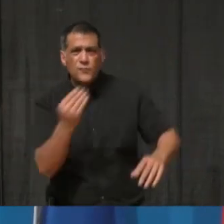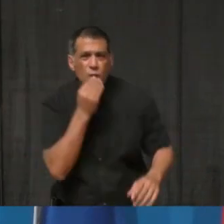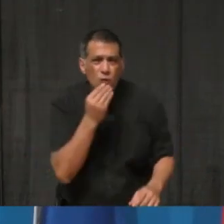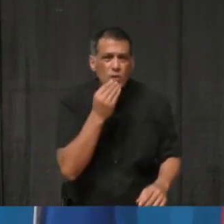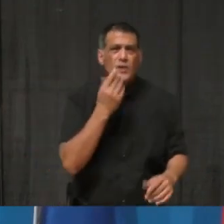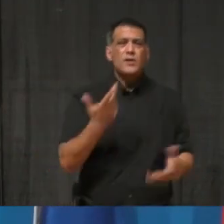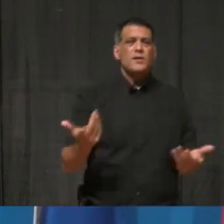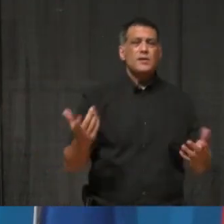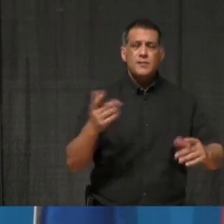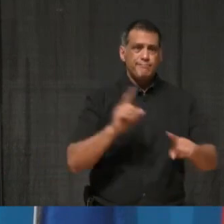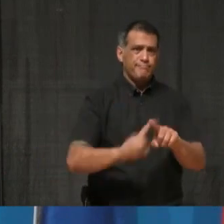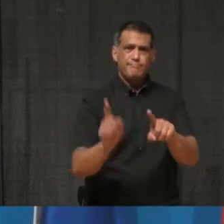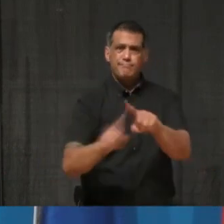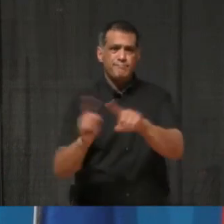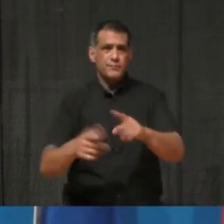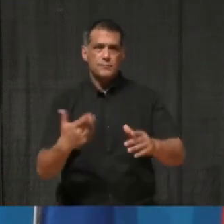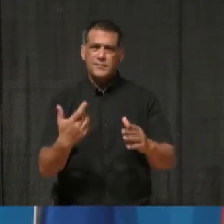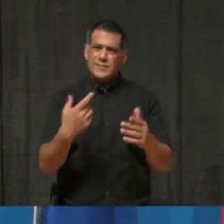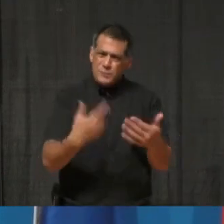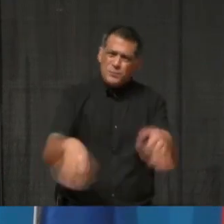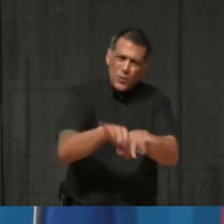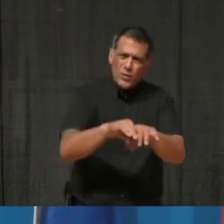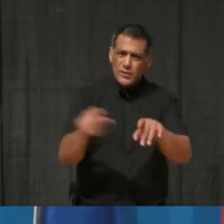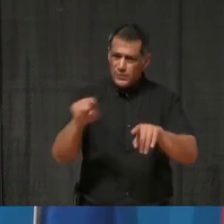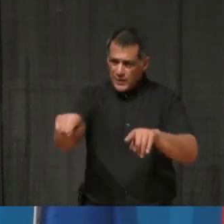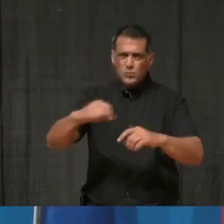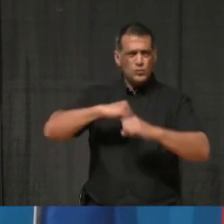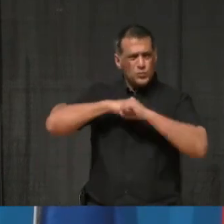importance of ensuring that they are protected in the midst of this pandemic. Thanks for the question.